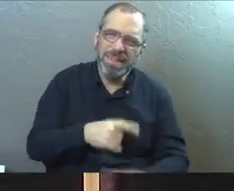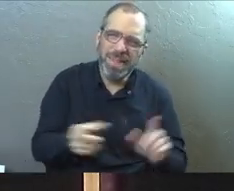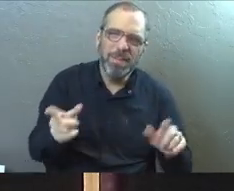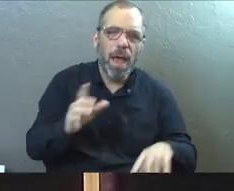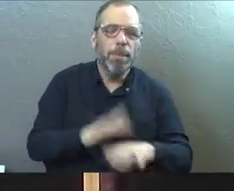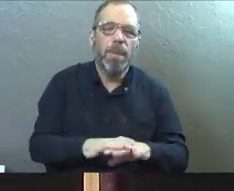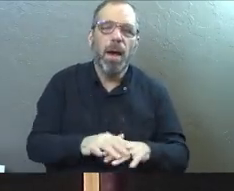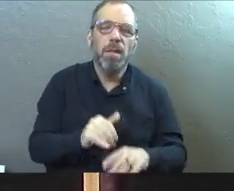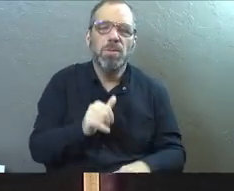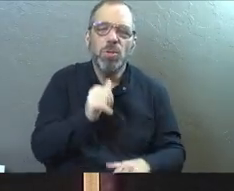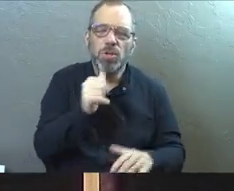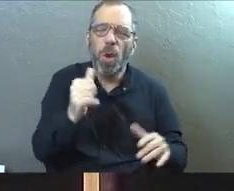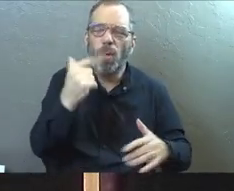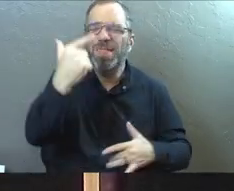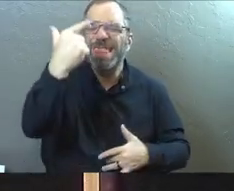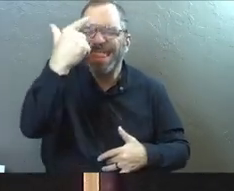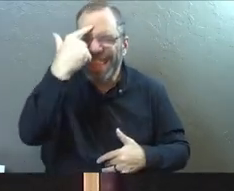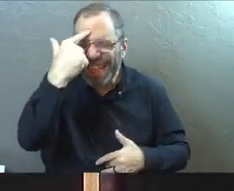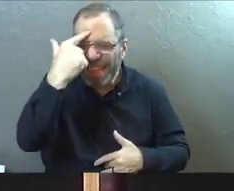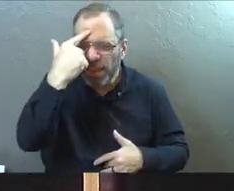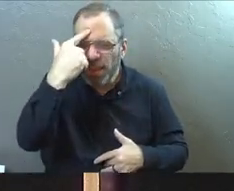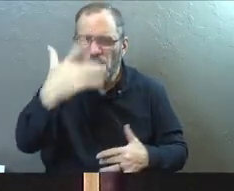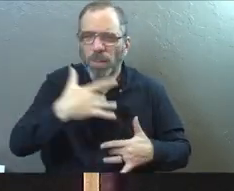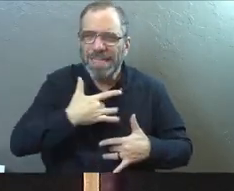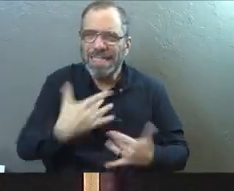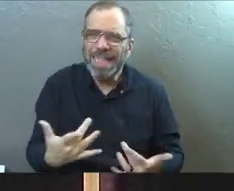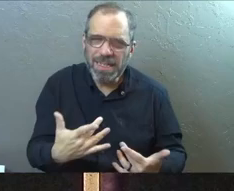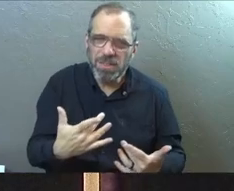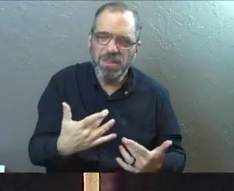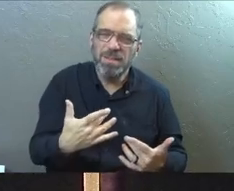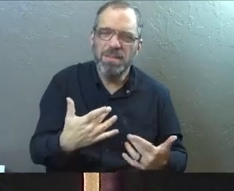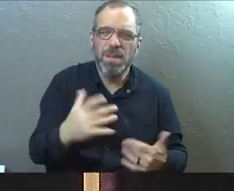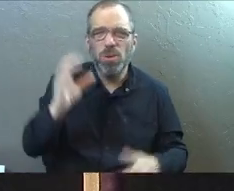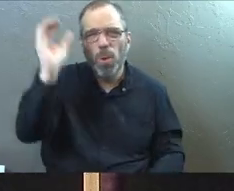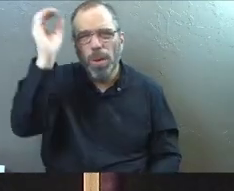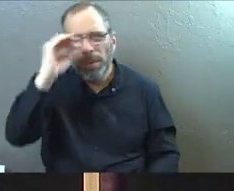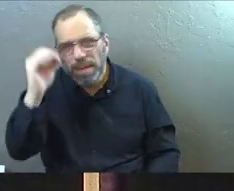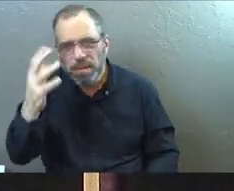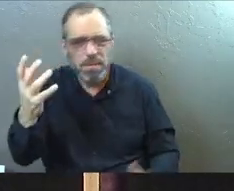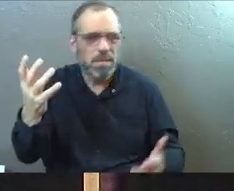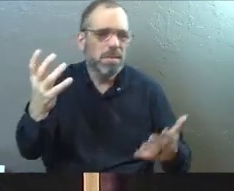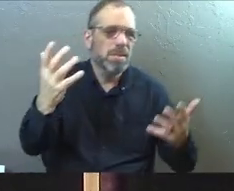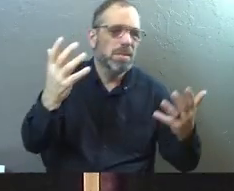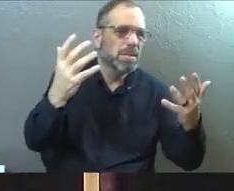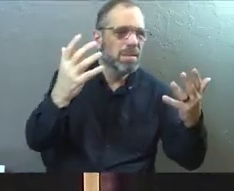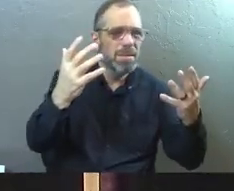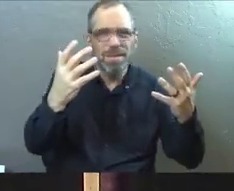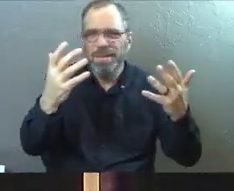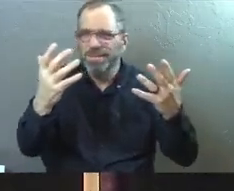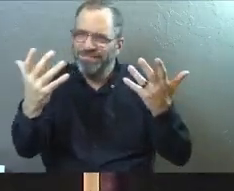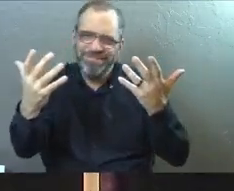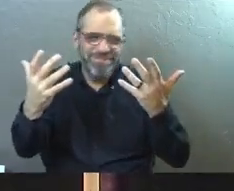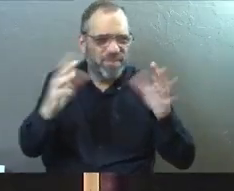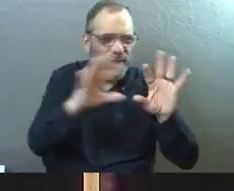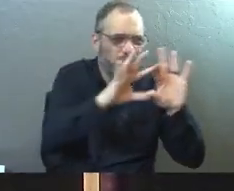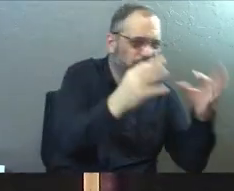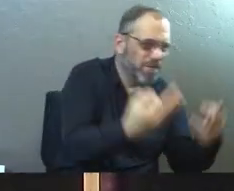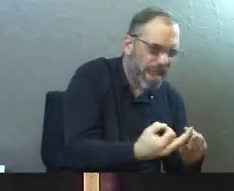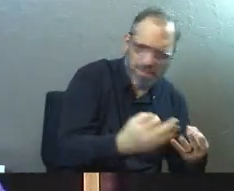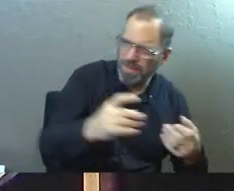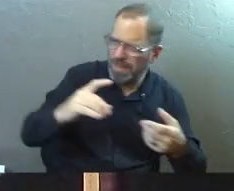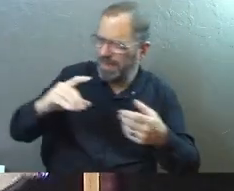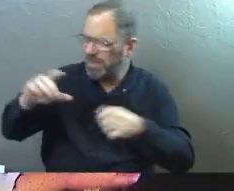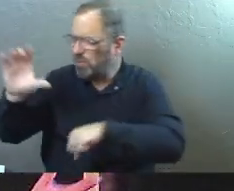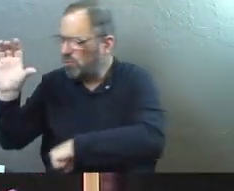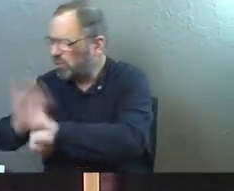we even intentionally do it based on ideas we have. Opinions that we've allowed to formulate from family members, from